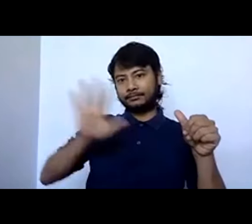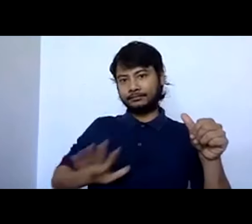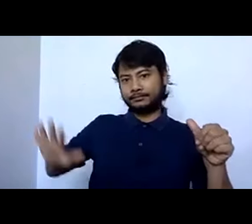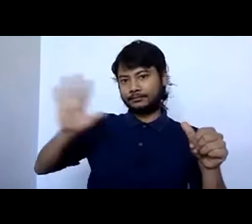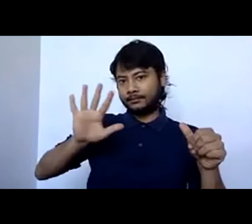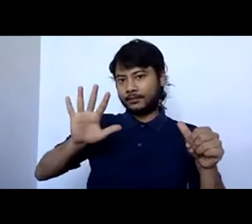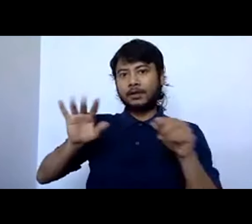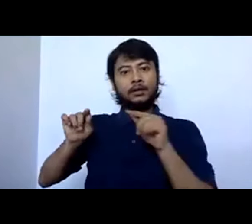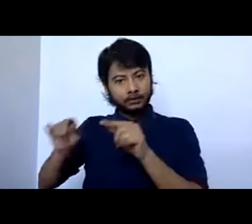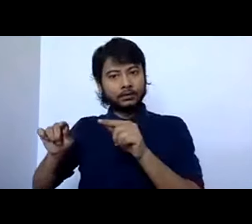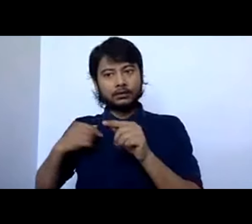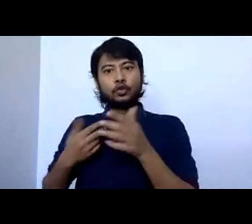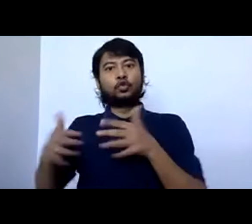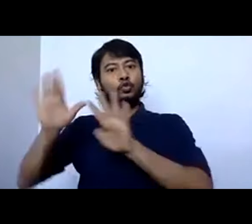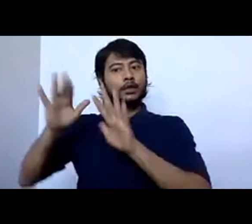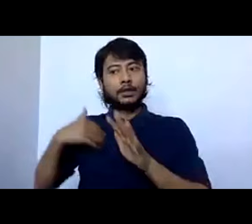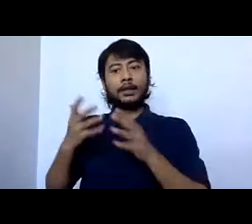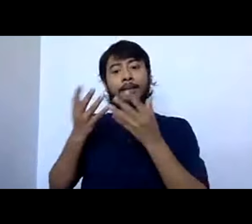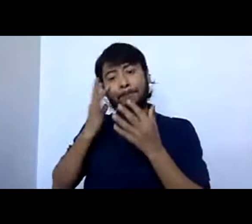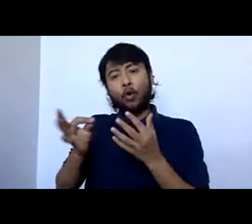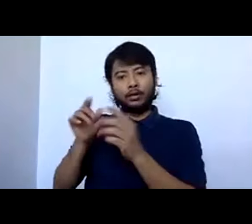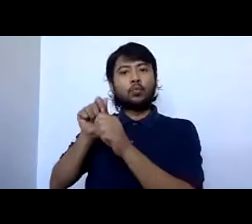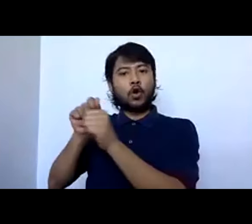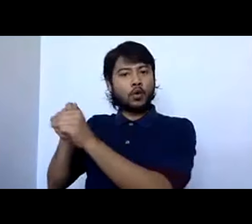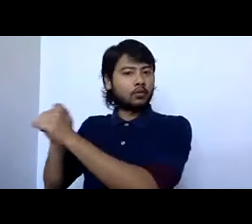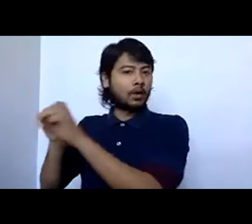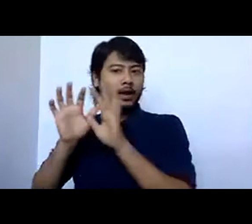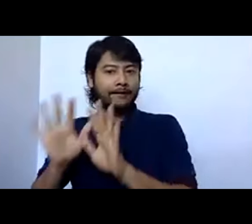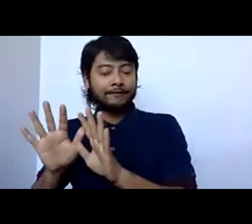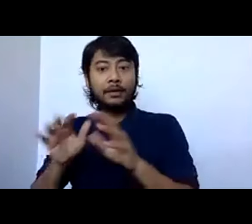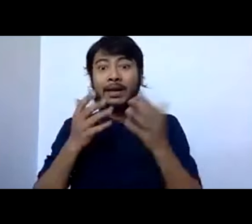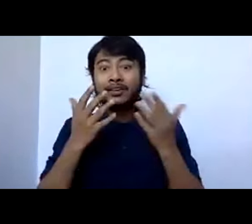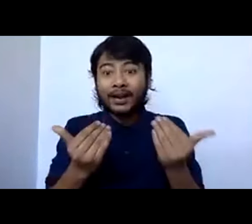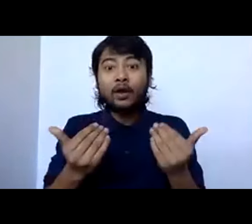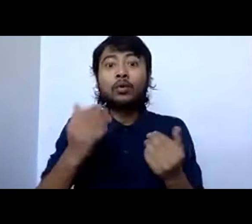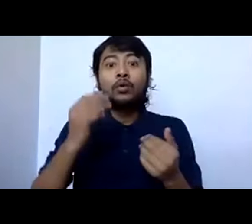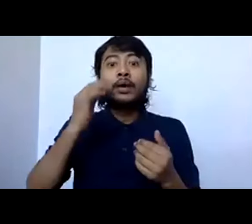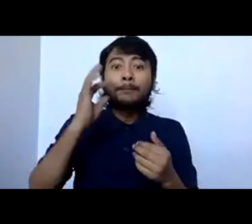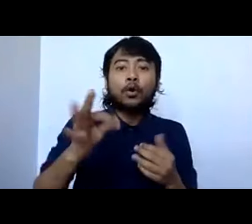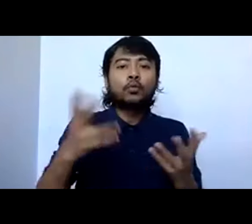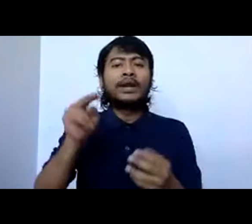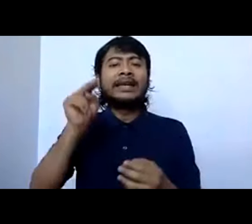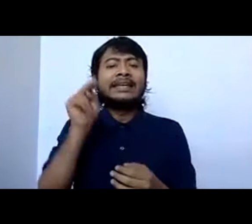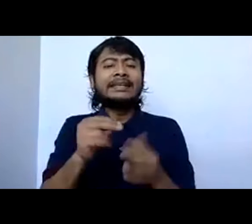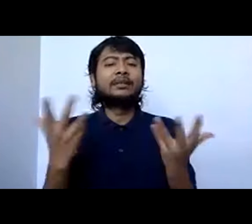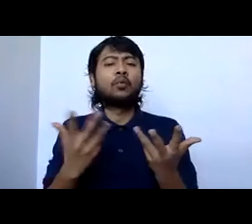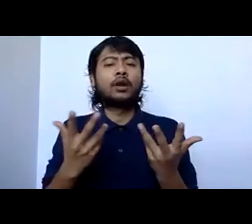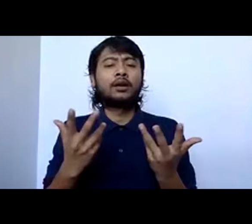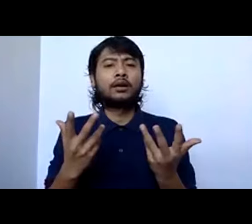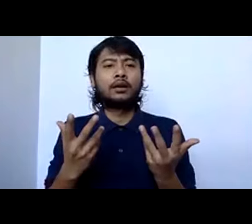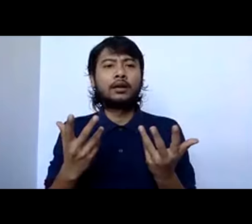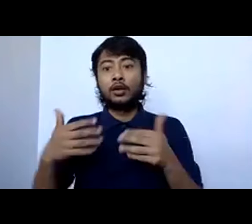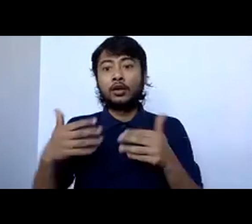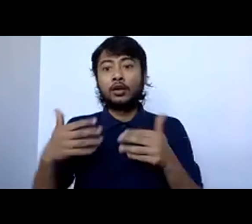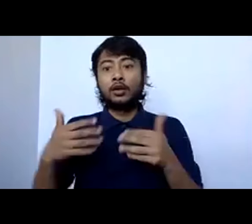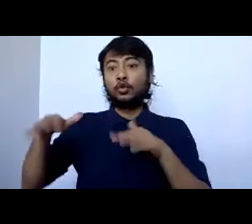But a lot of it has been born out of necessity. And I just wanted to share some of the things, you know, that we're doing in New Zealand, because I think one of the important